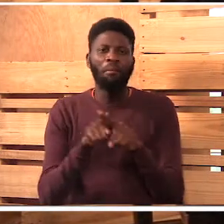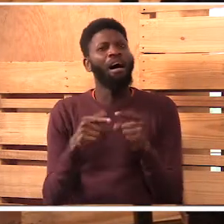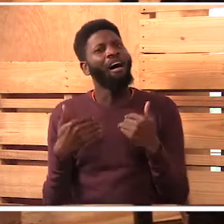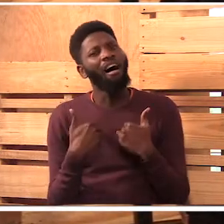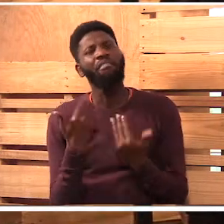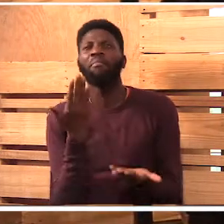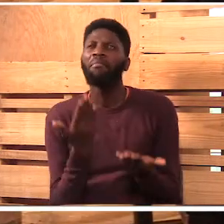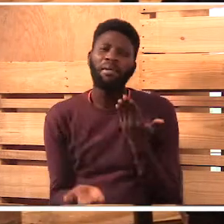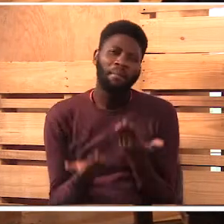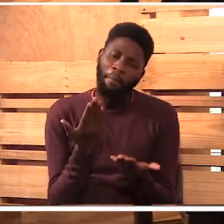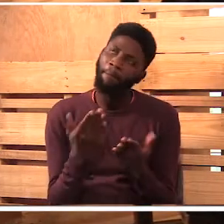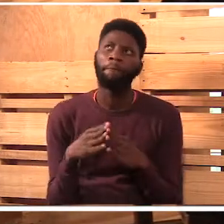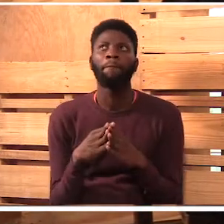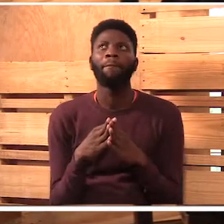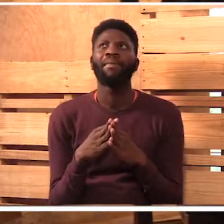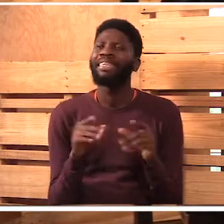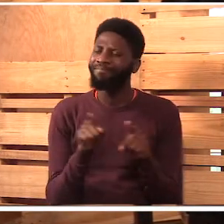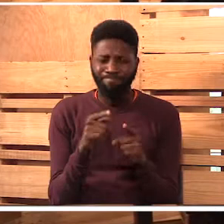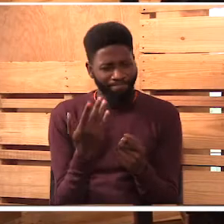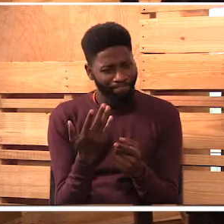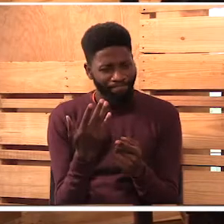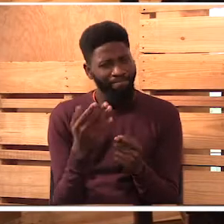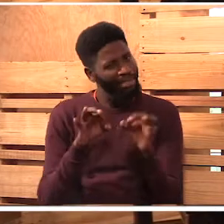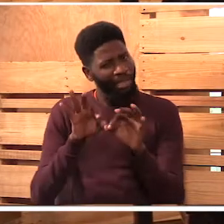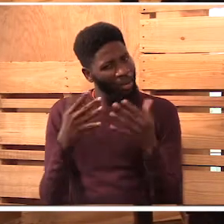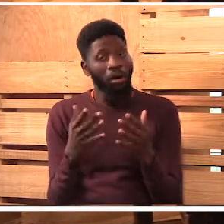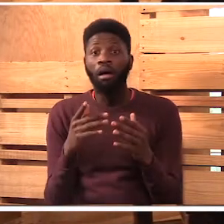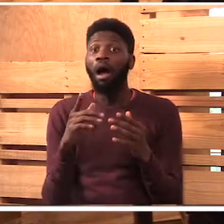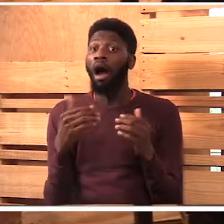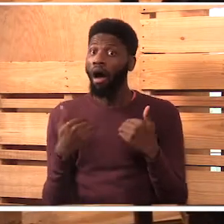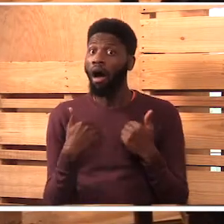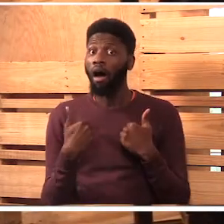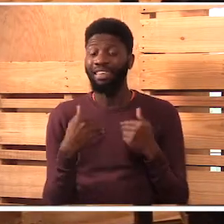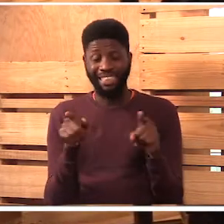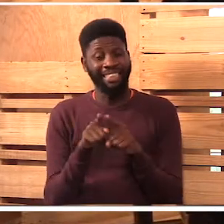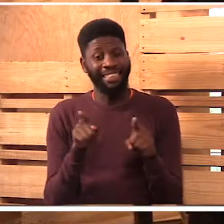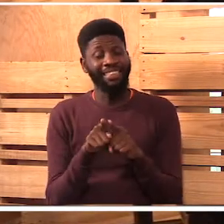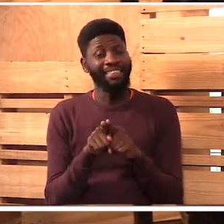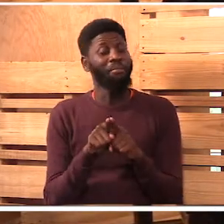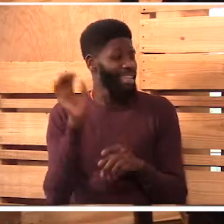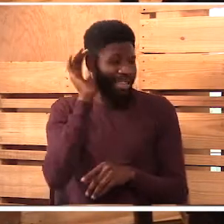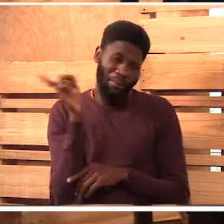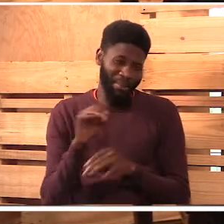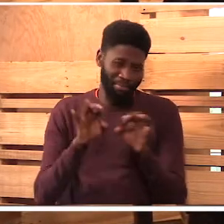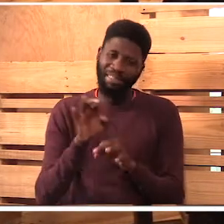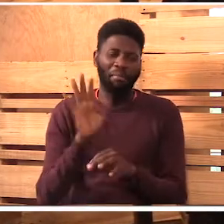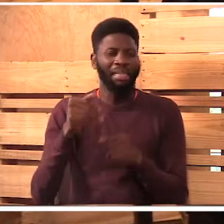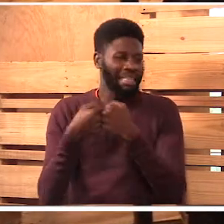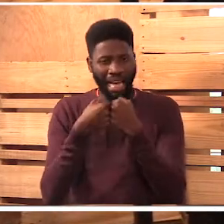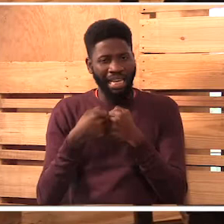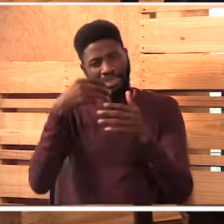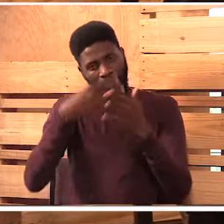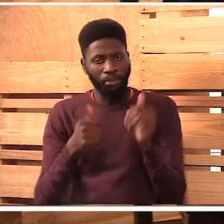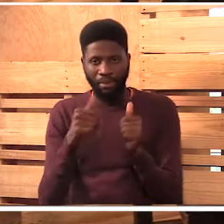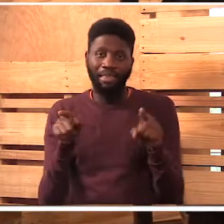maybe, I don't know whether to put it a quote or how big it is. We have heard about the future, the challenges they go through. And this is